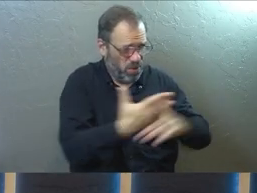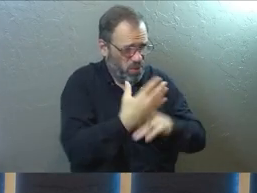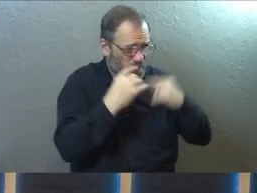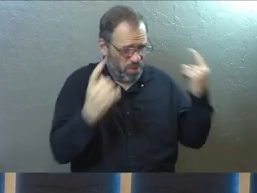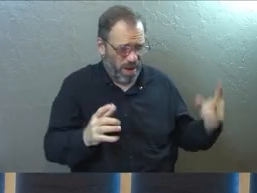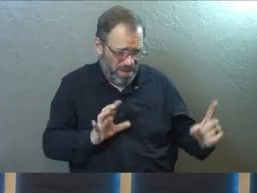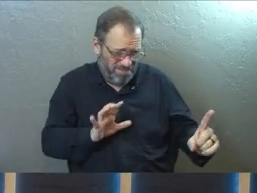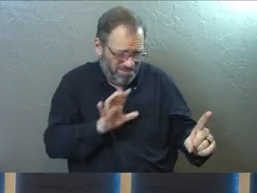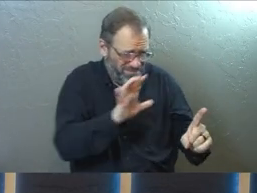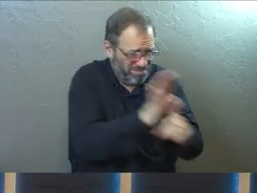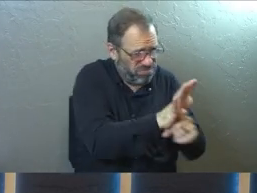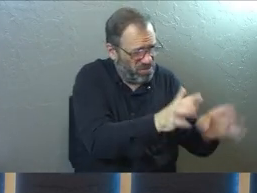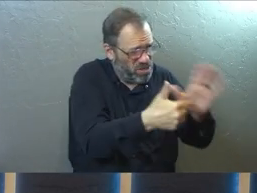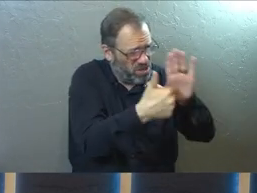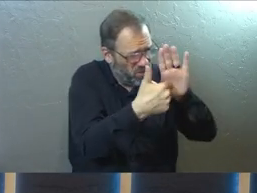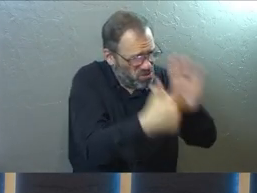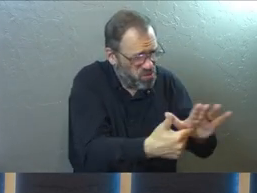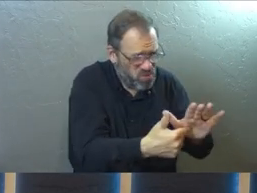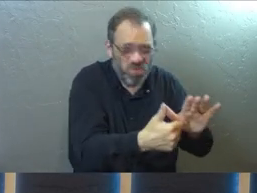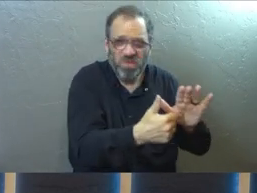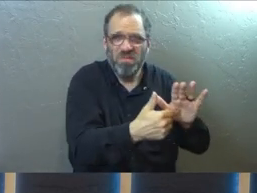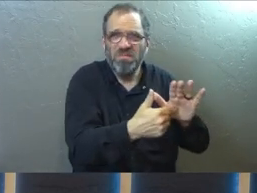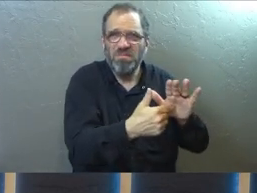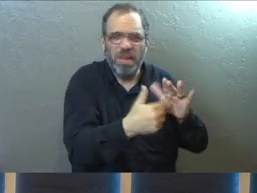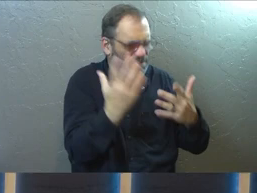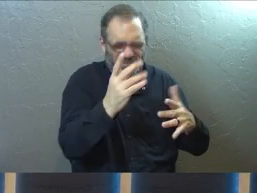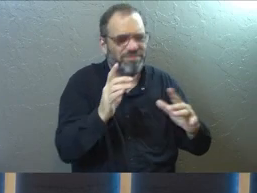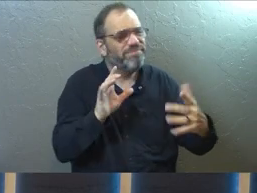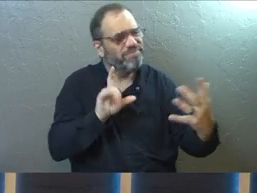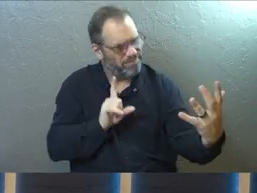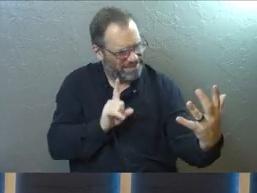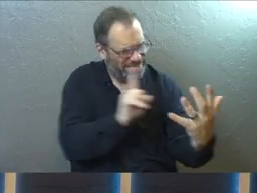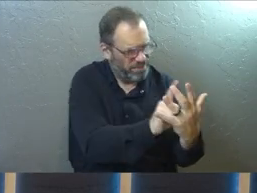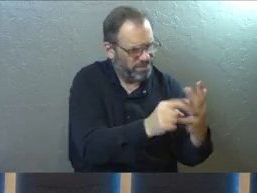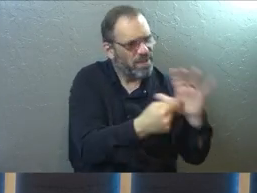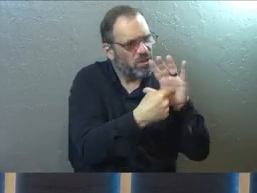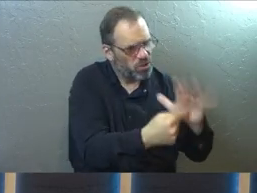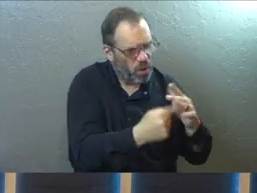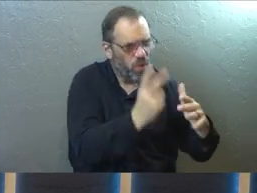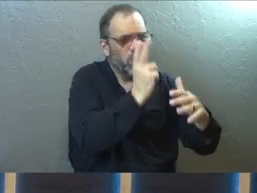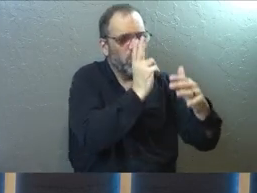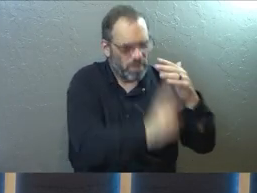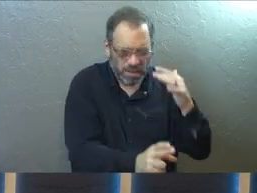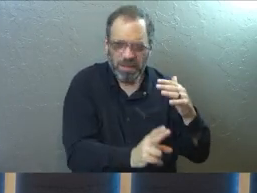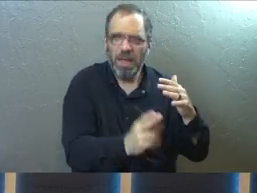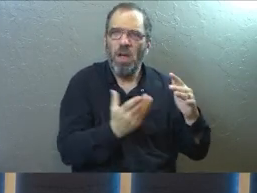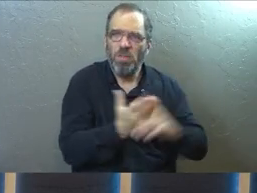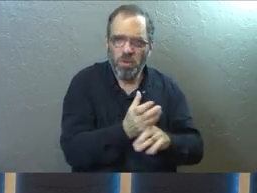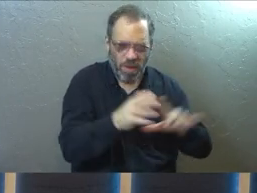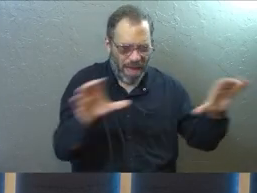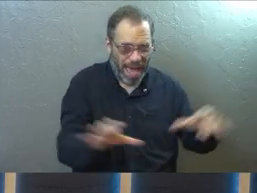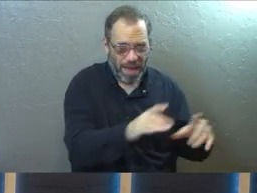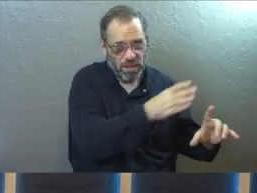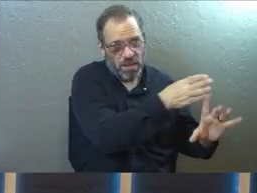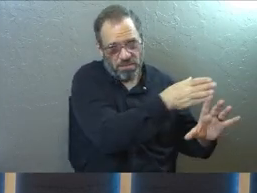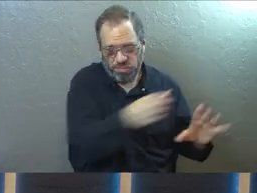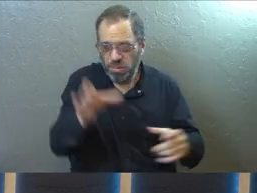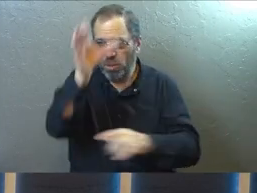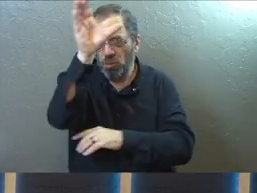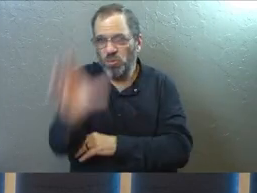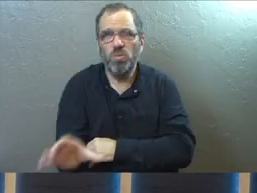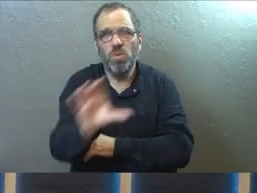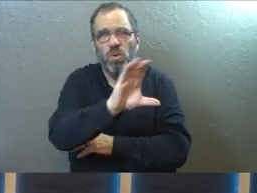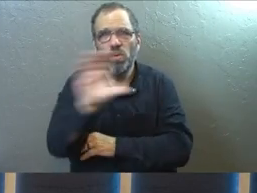pride. And he showed us the way of humility through his actions all the way to a cross.